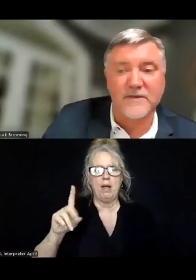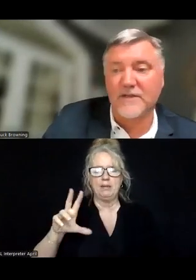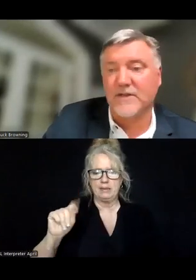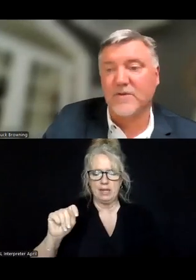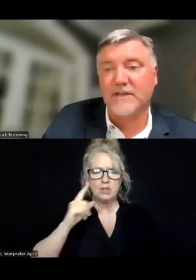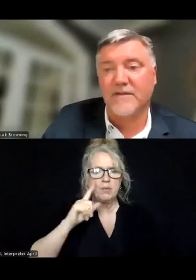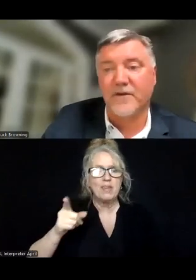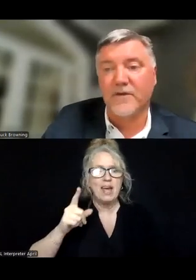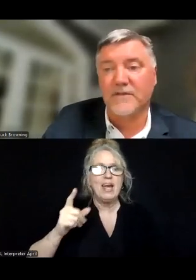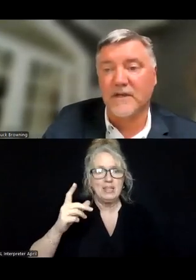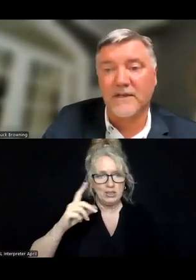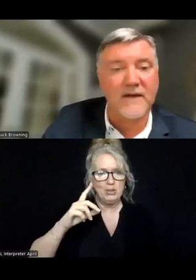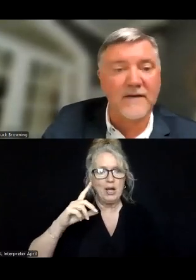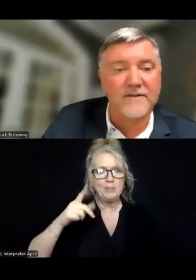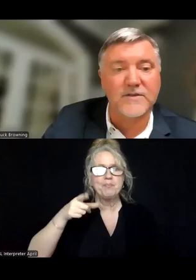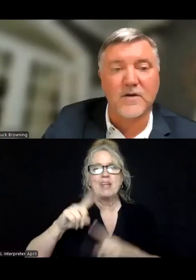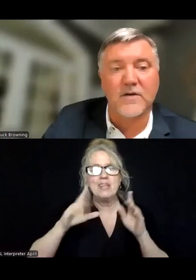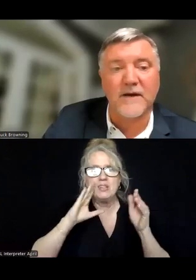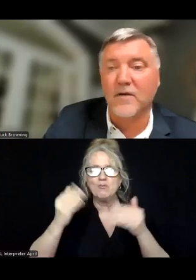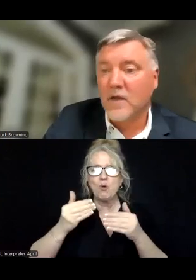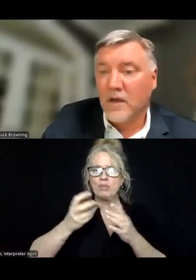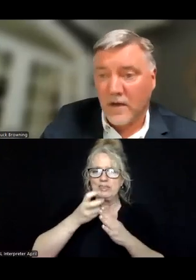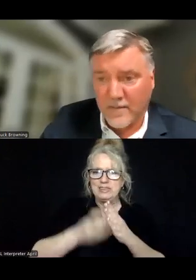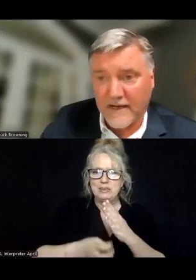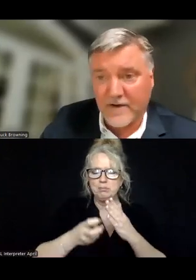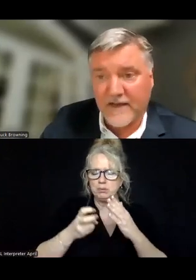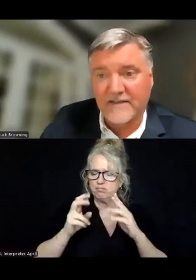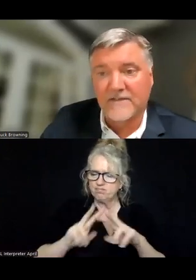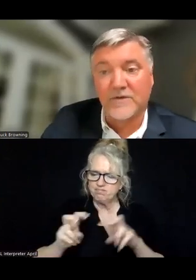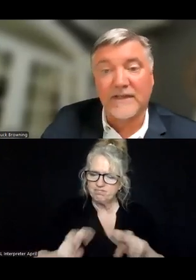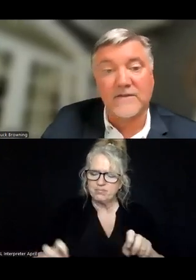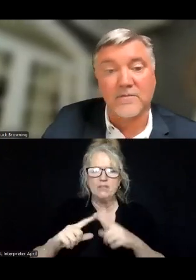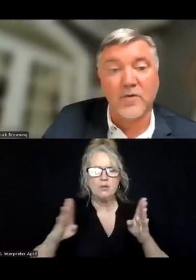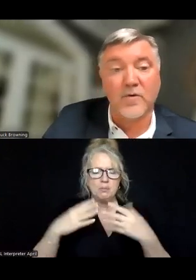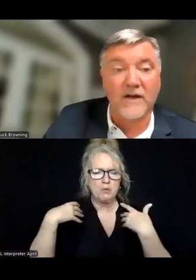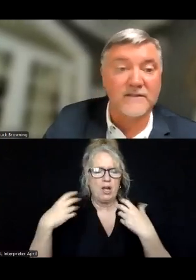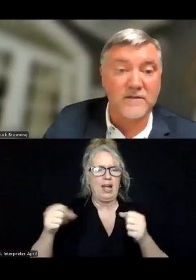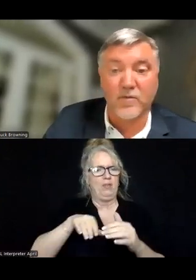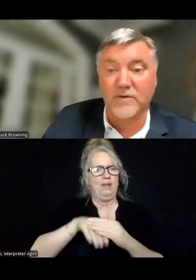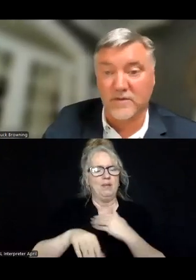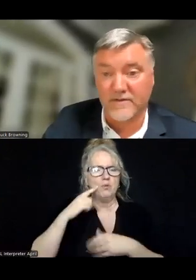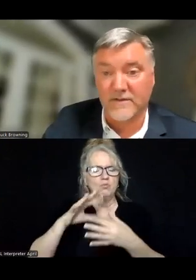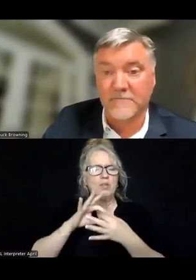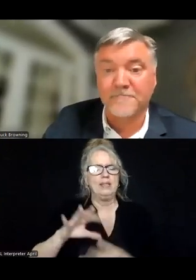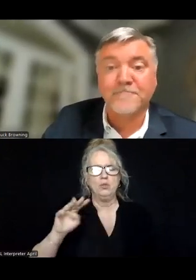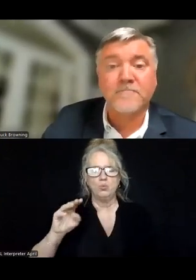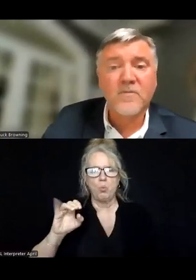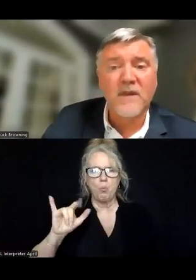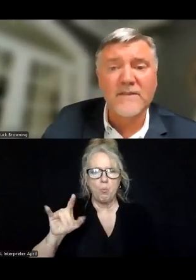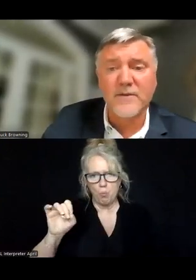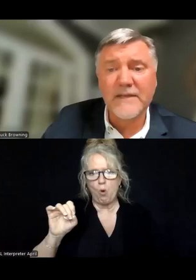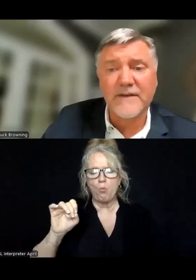Hospital Association, really did a focus and a deep dive into talking about behavioral health access related to mobile crisis support services.